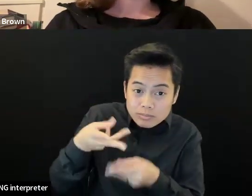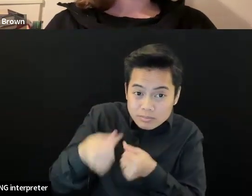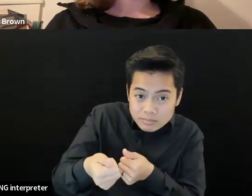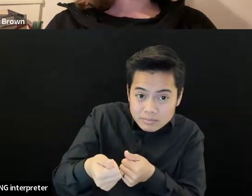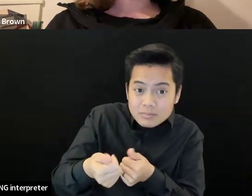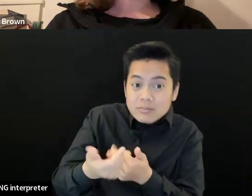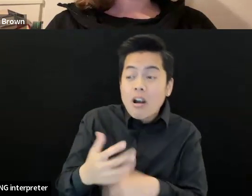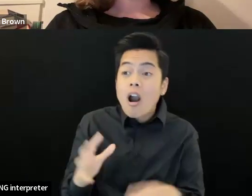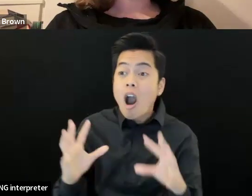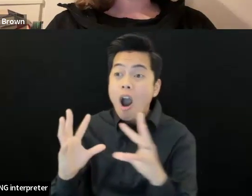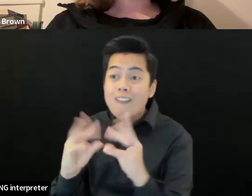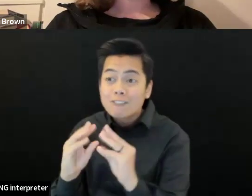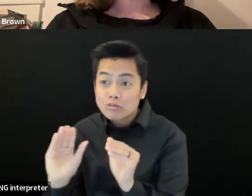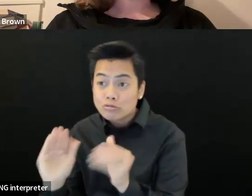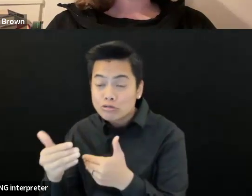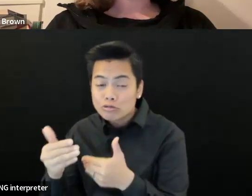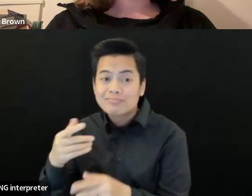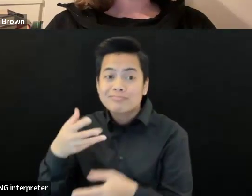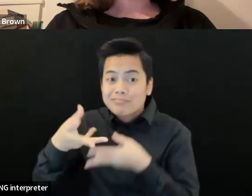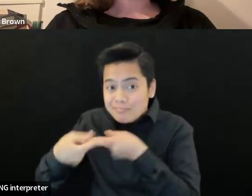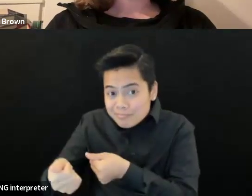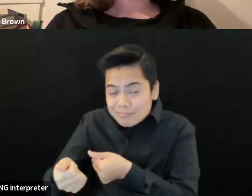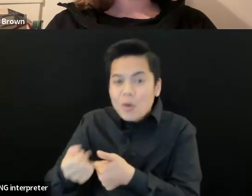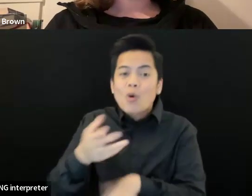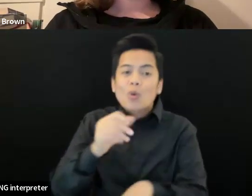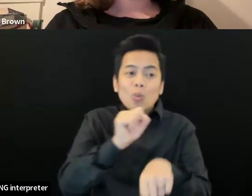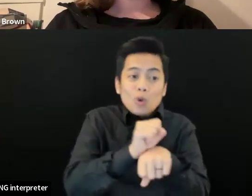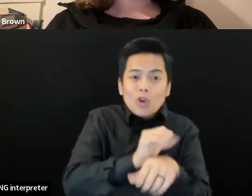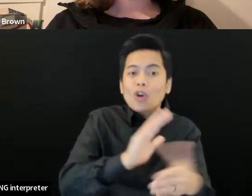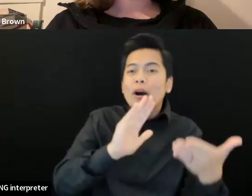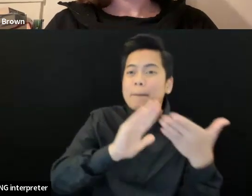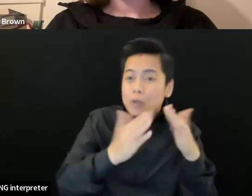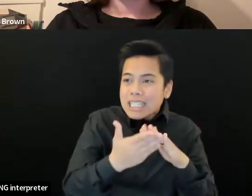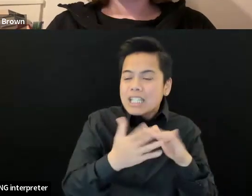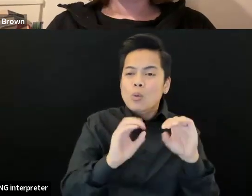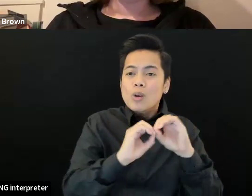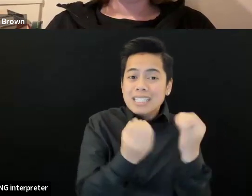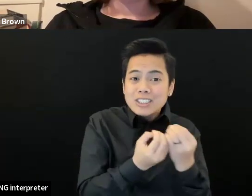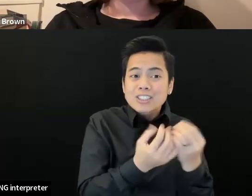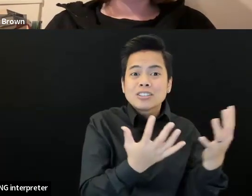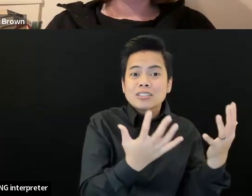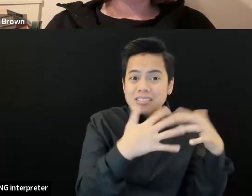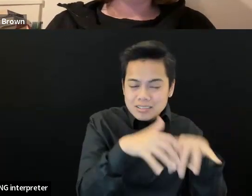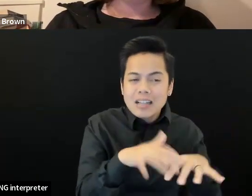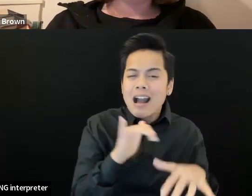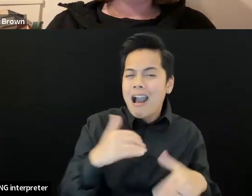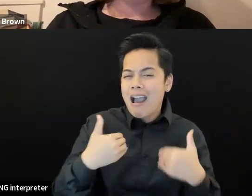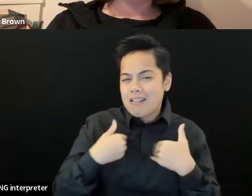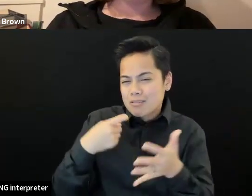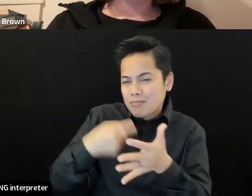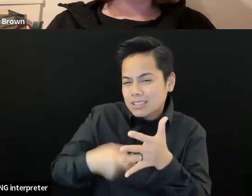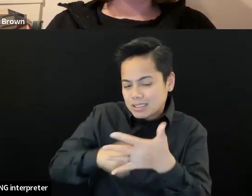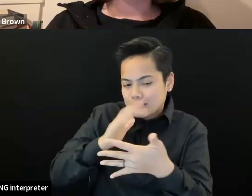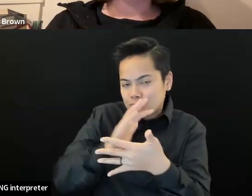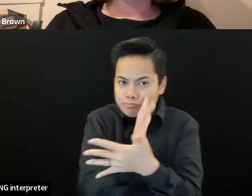community work or community organizing, that will definitely be sliding scale. So we'll have a more limited number available, um,